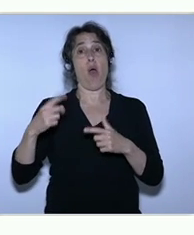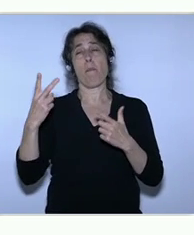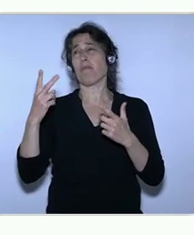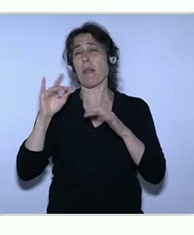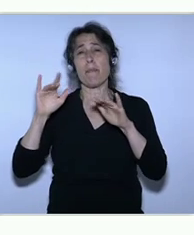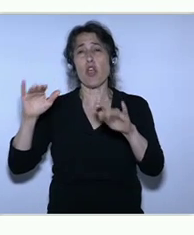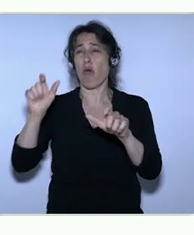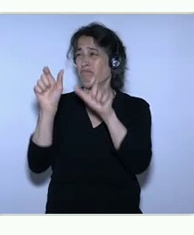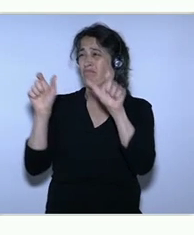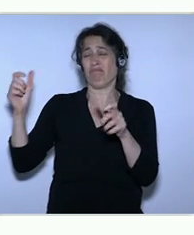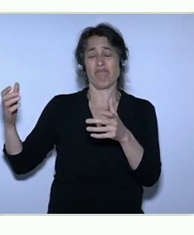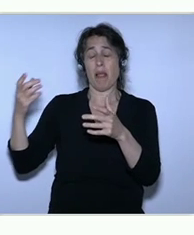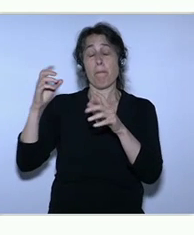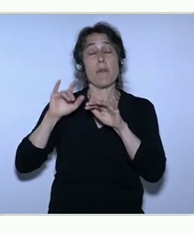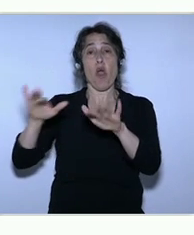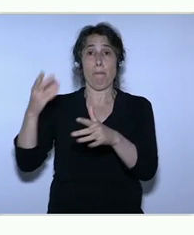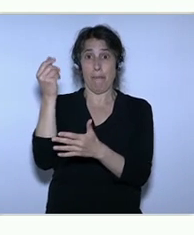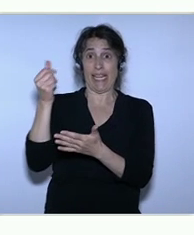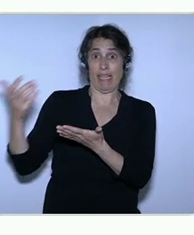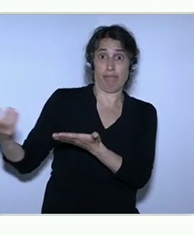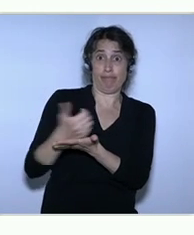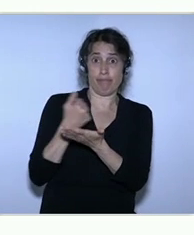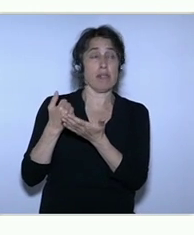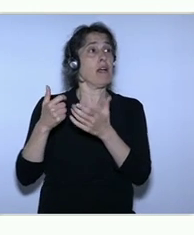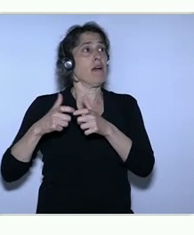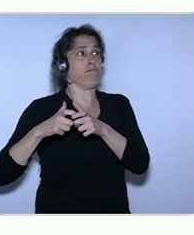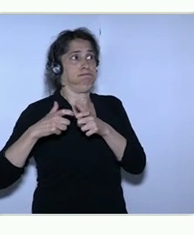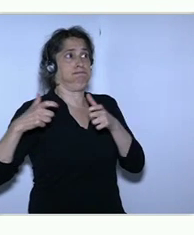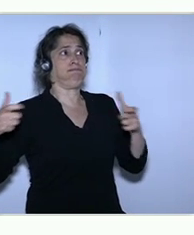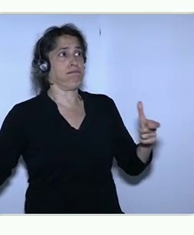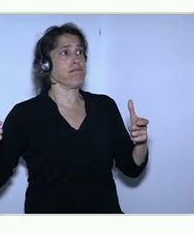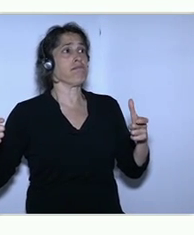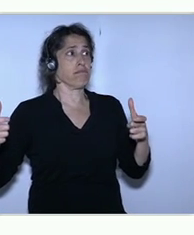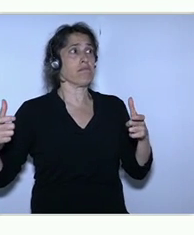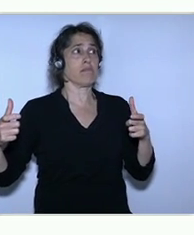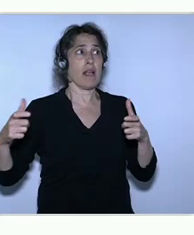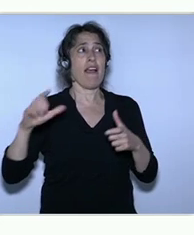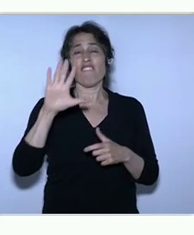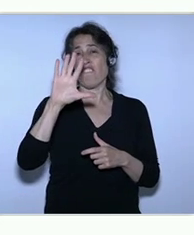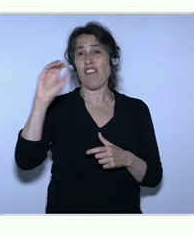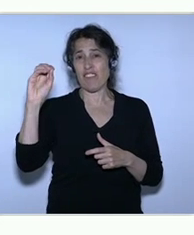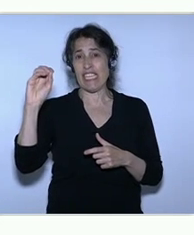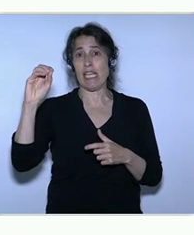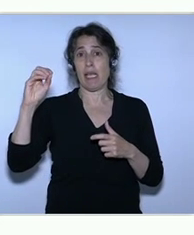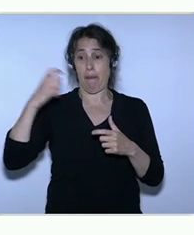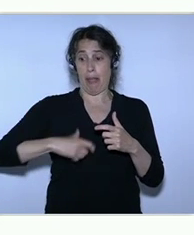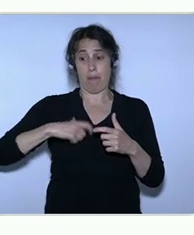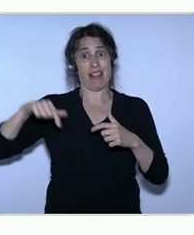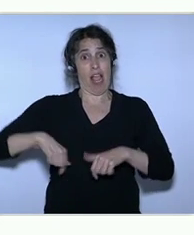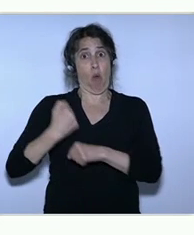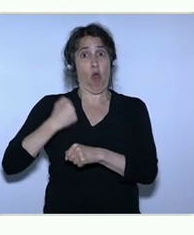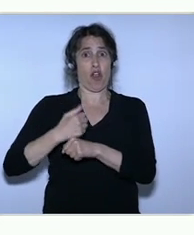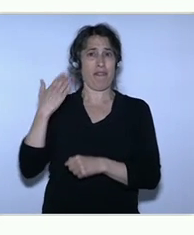have about 50 people, and are growing rapidly with a global customer base. The second example is Cobook.